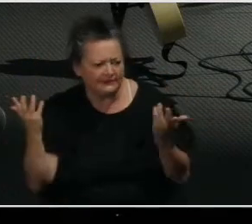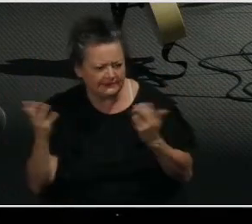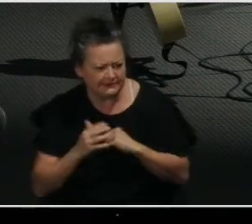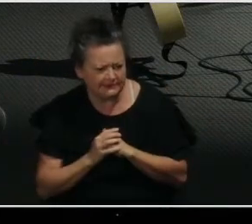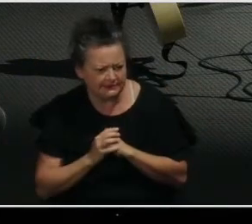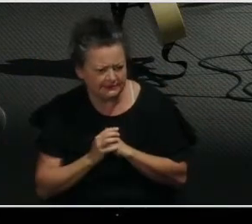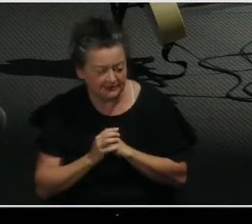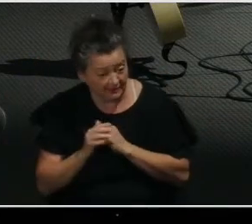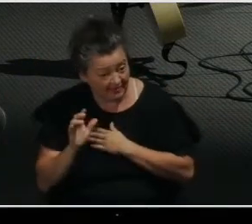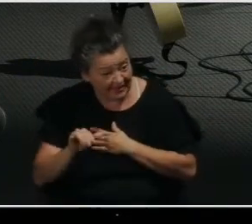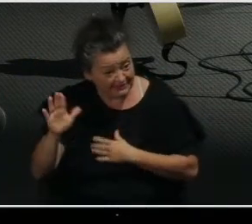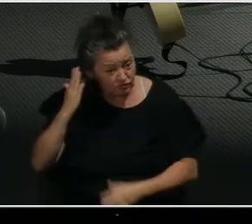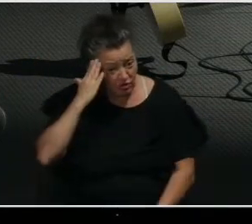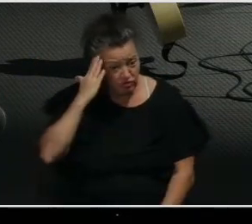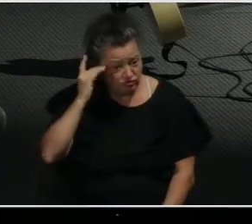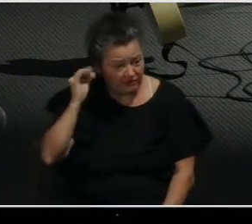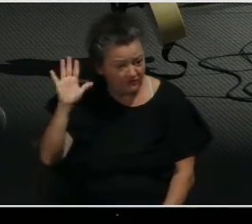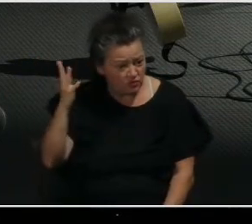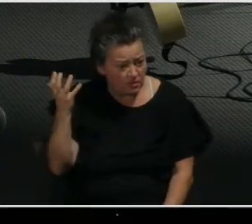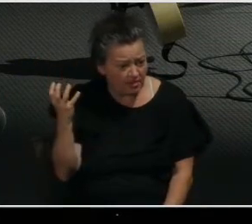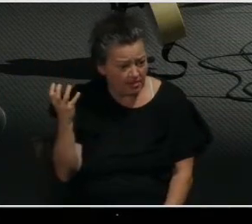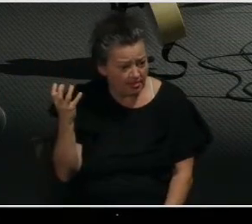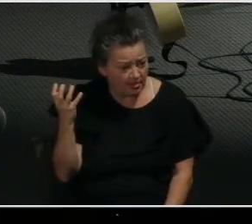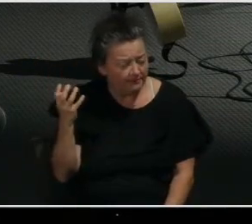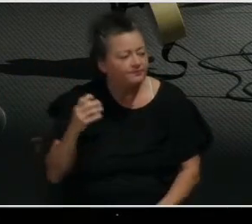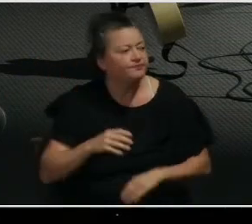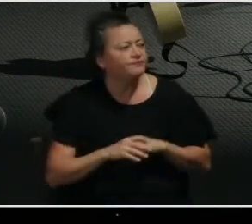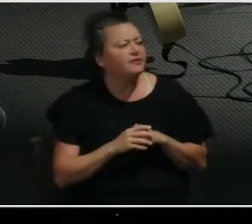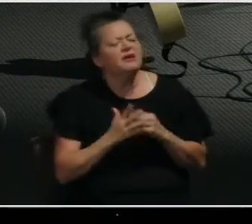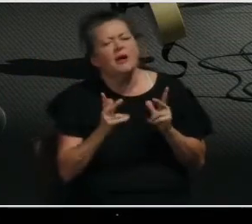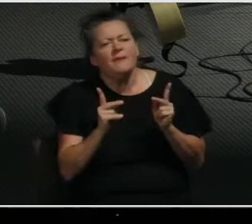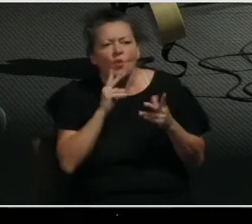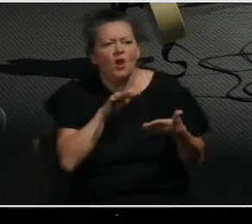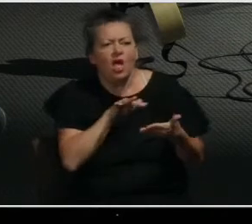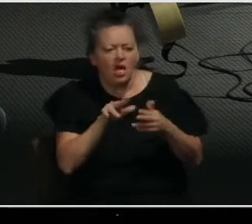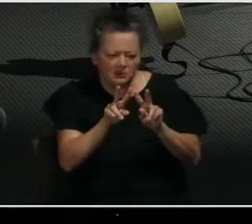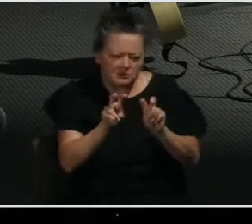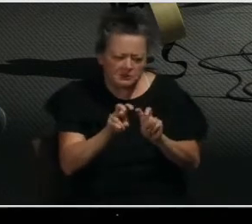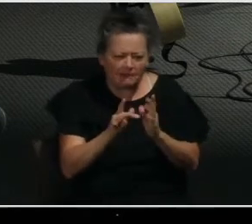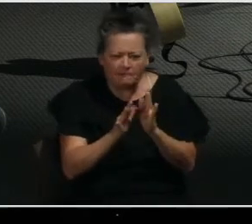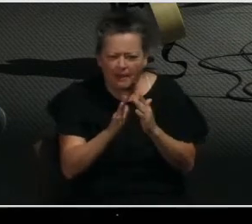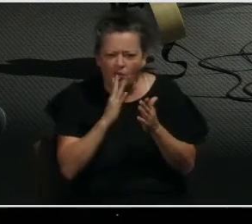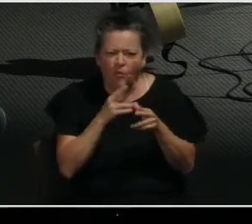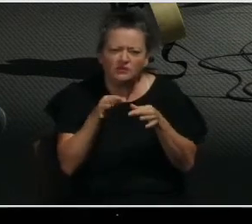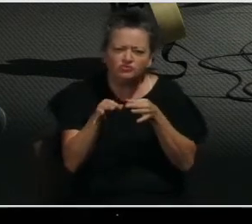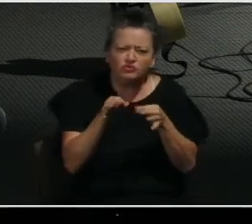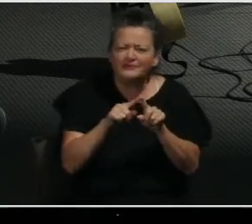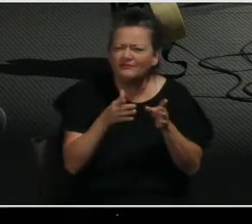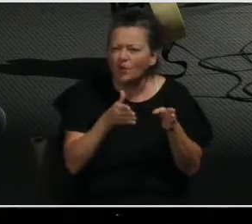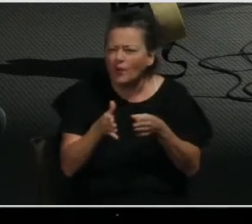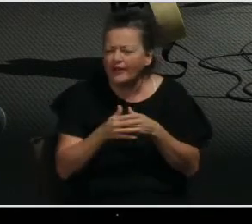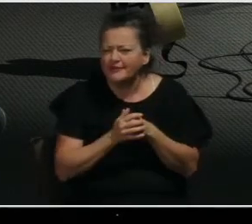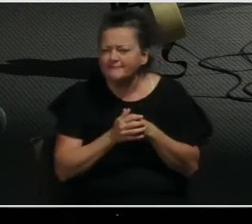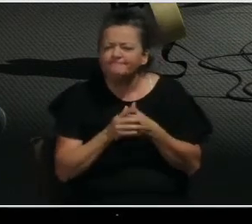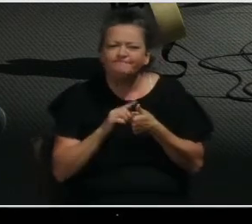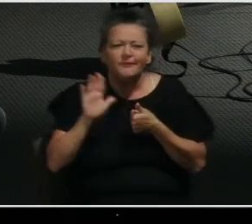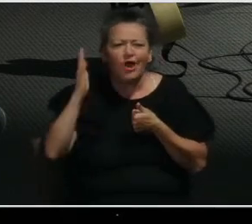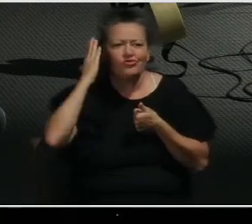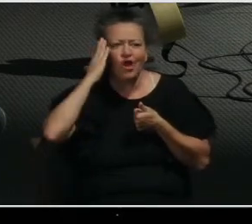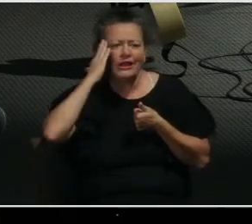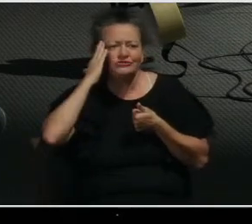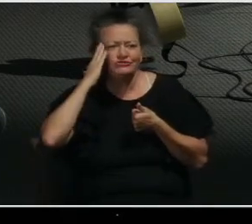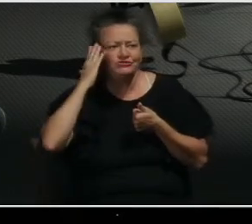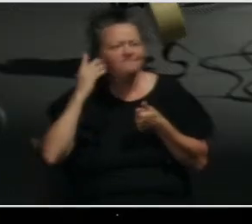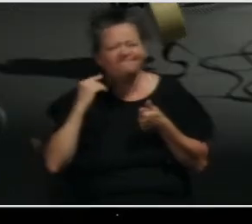And some commentators try to explain it in different ways. One says the knowledge of God's will is more than simply how God